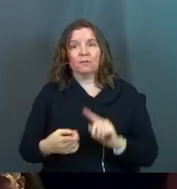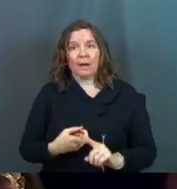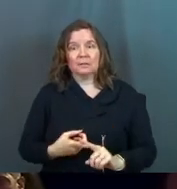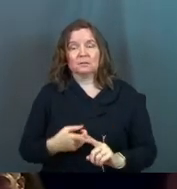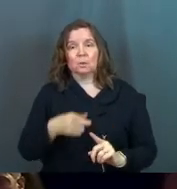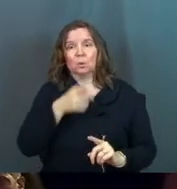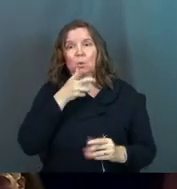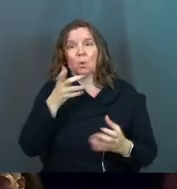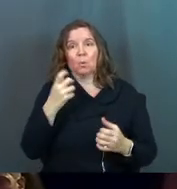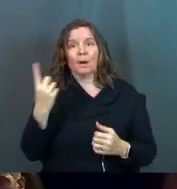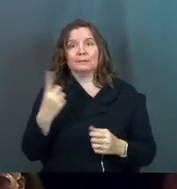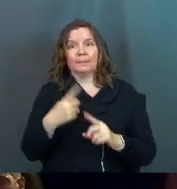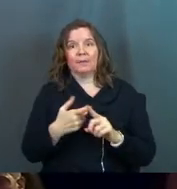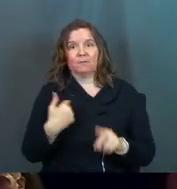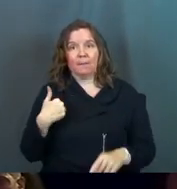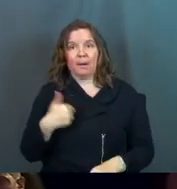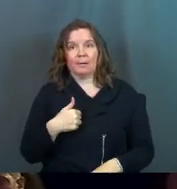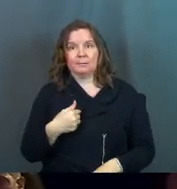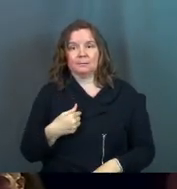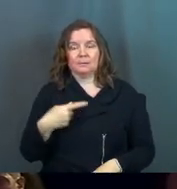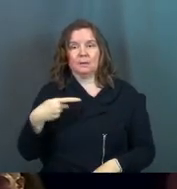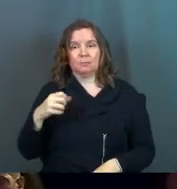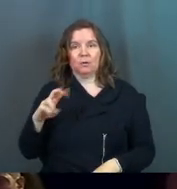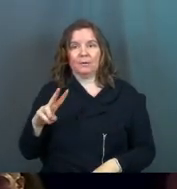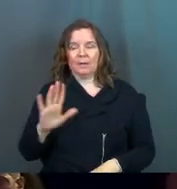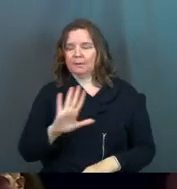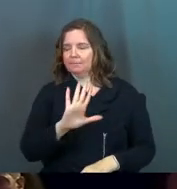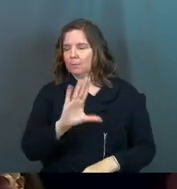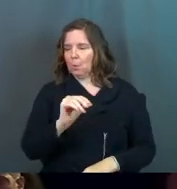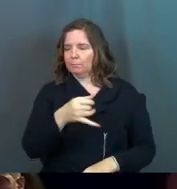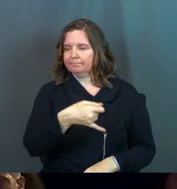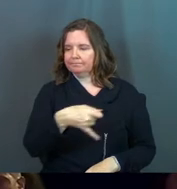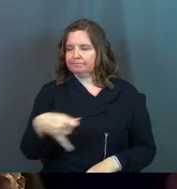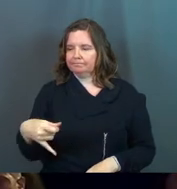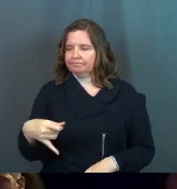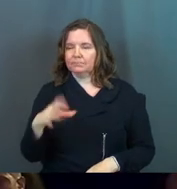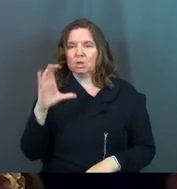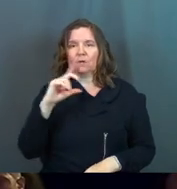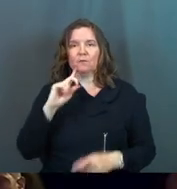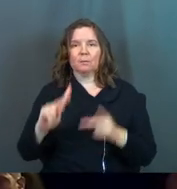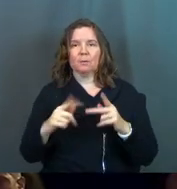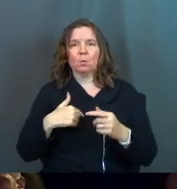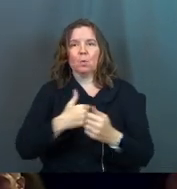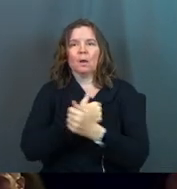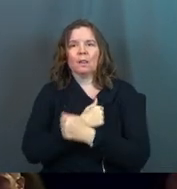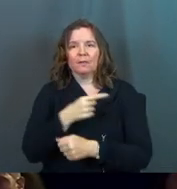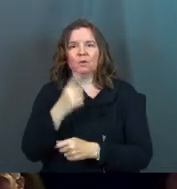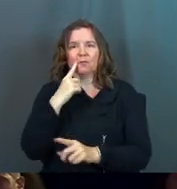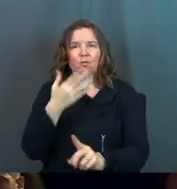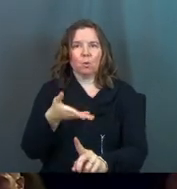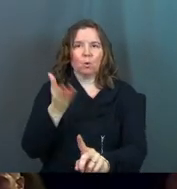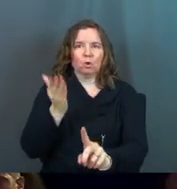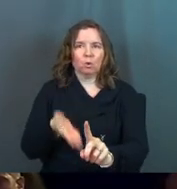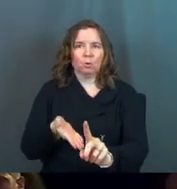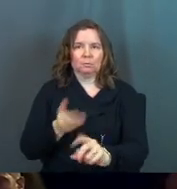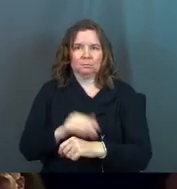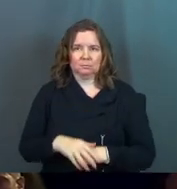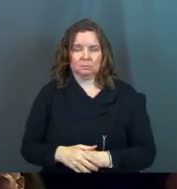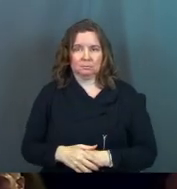who want something from us. Proverbs is like, nope, look for friends who love you for you.